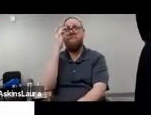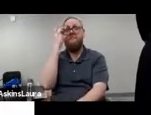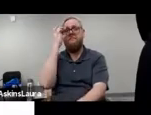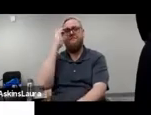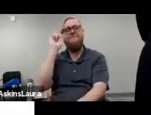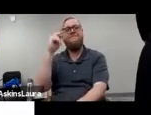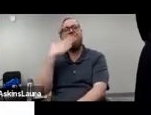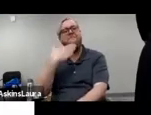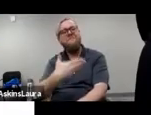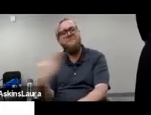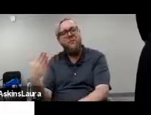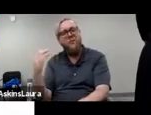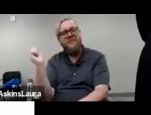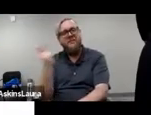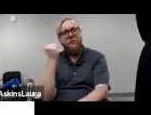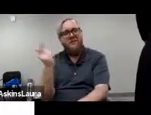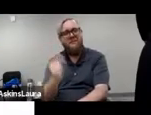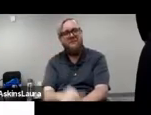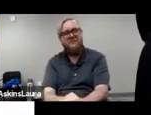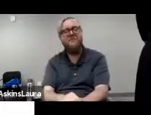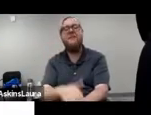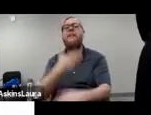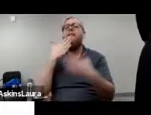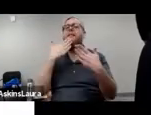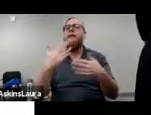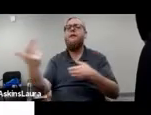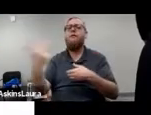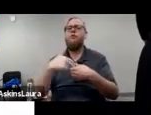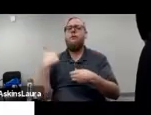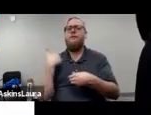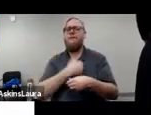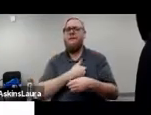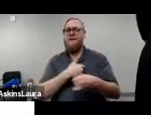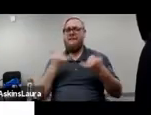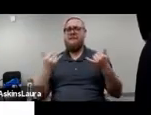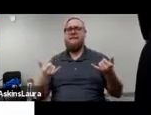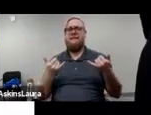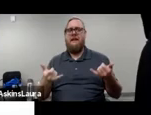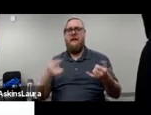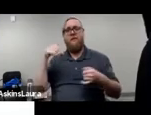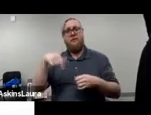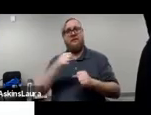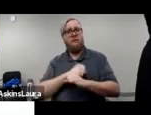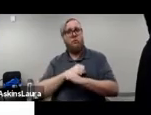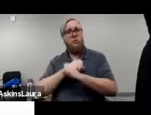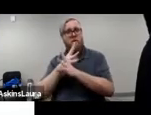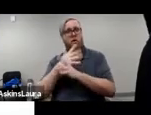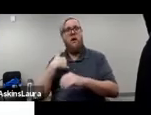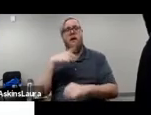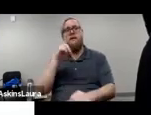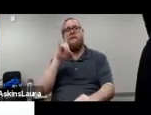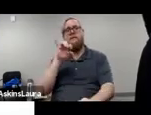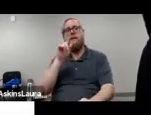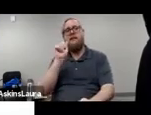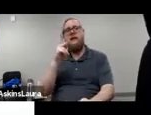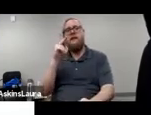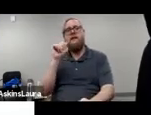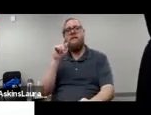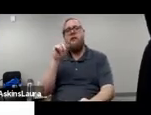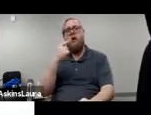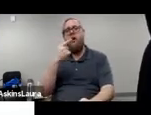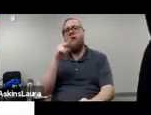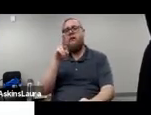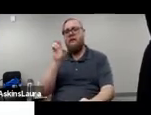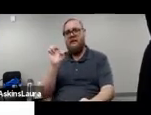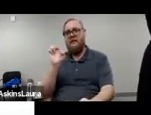Okay, well, good morning, everyone. Thank you for joining us today for this webinar. I'm Dita Skatagi, and I'm Director